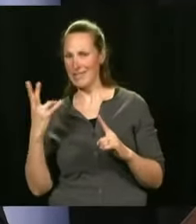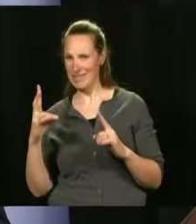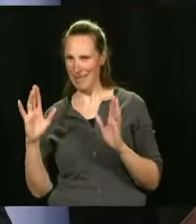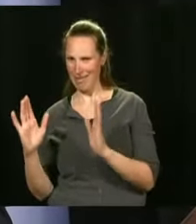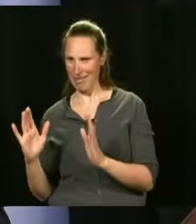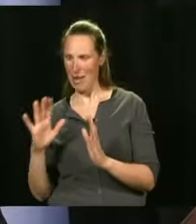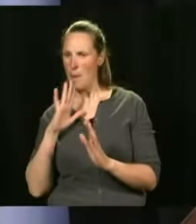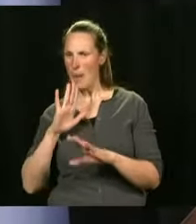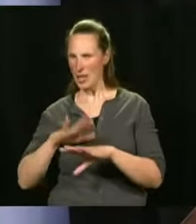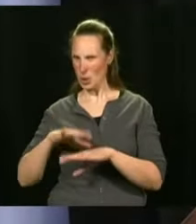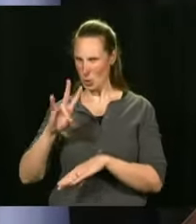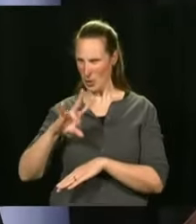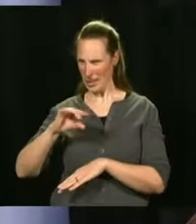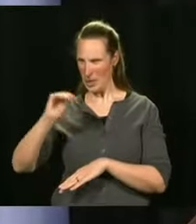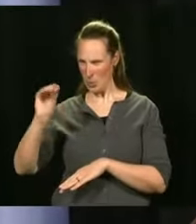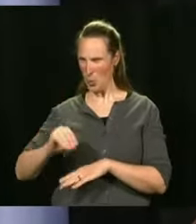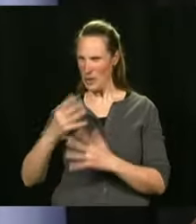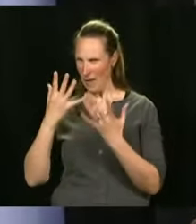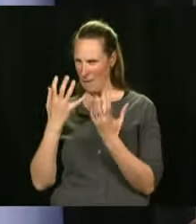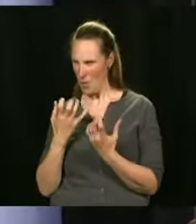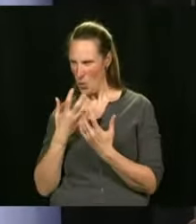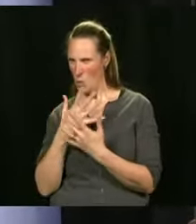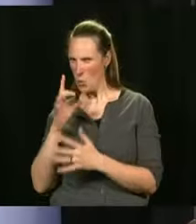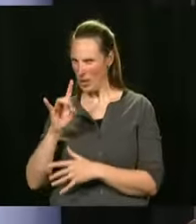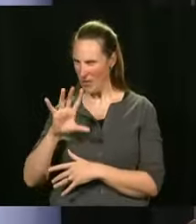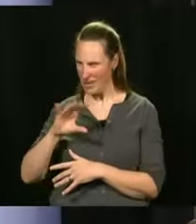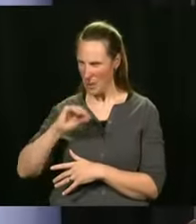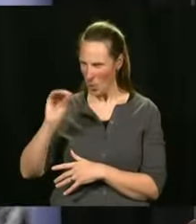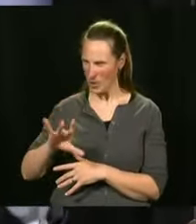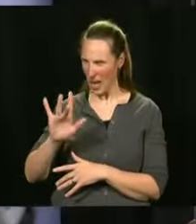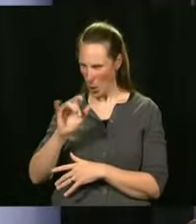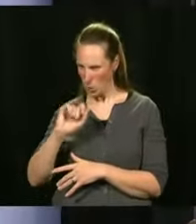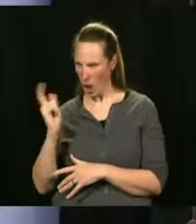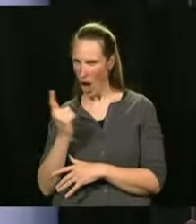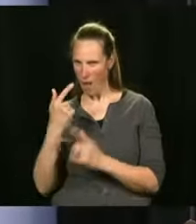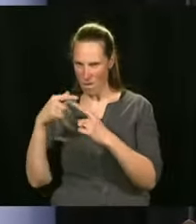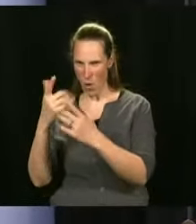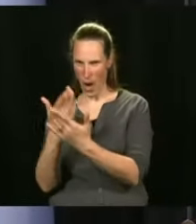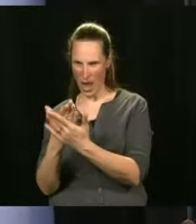as well? Since if they're all in school, are we aiming for 85%? I don't know.